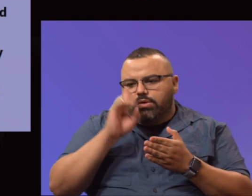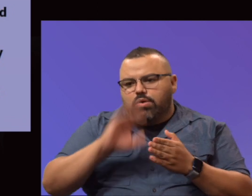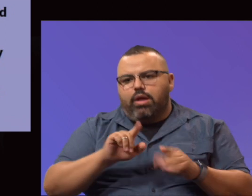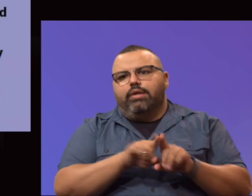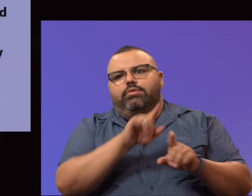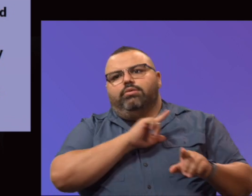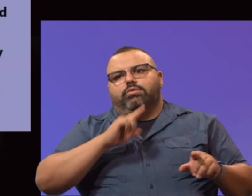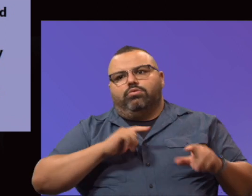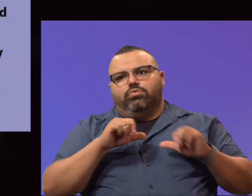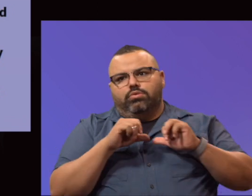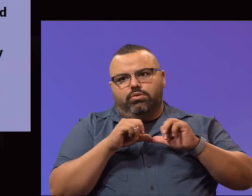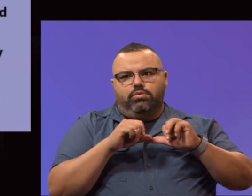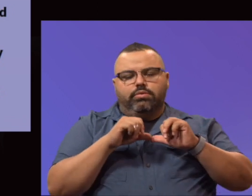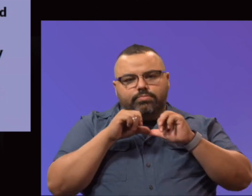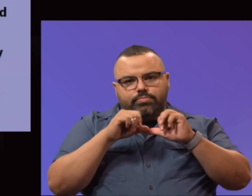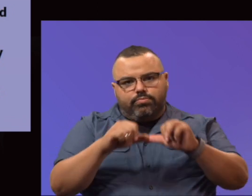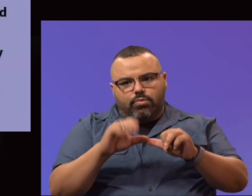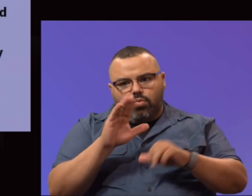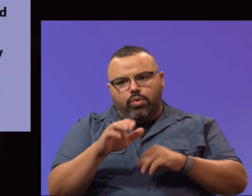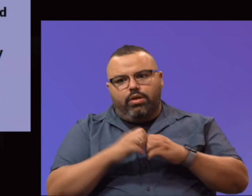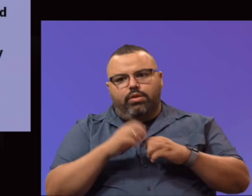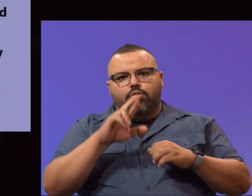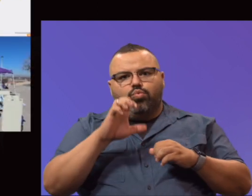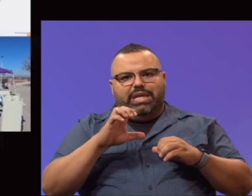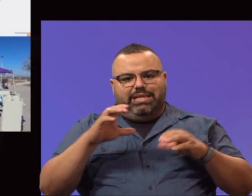legislature continues to move forward with redistricting.